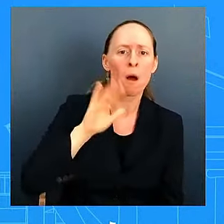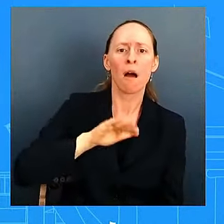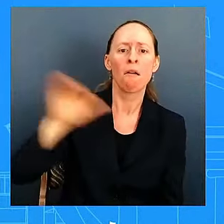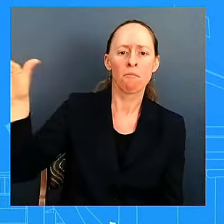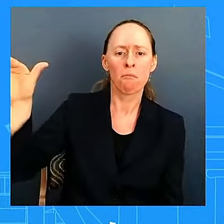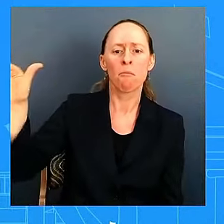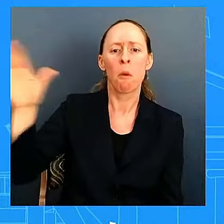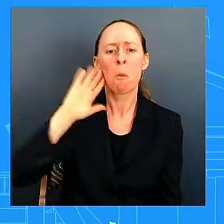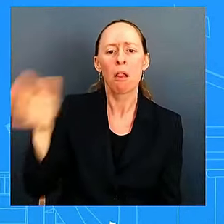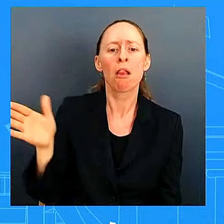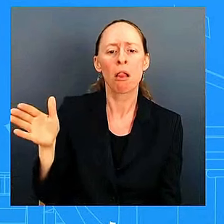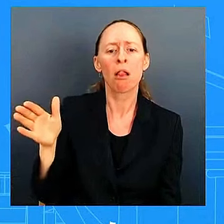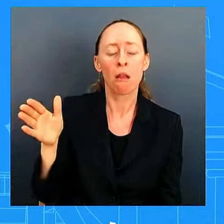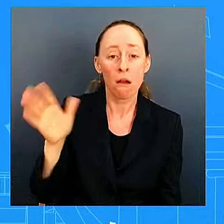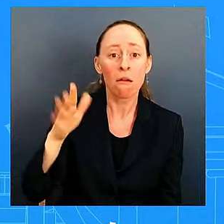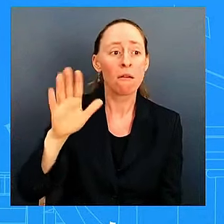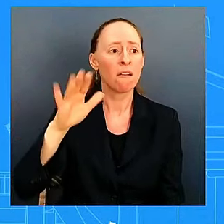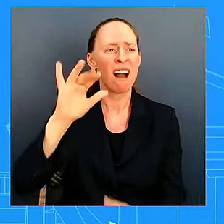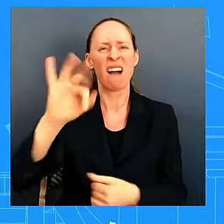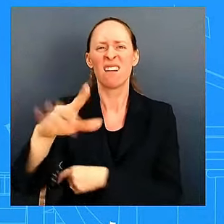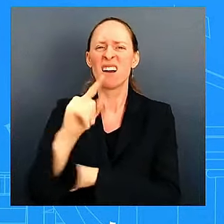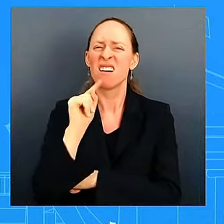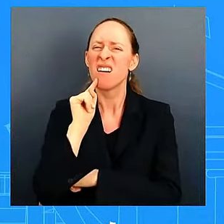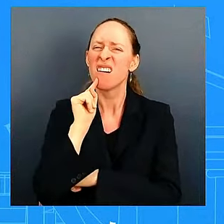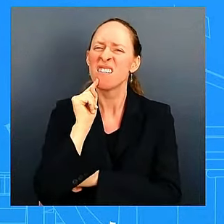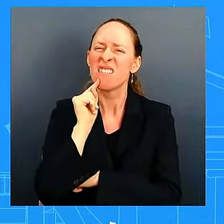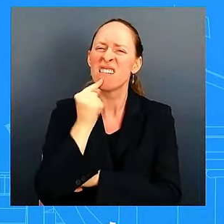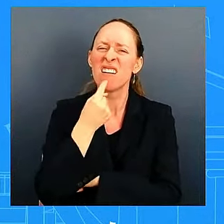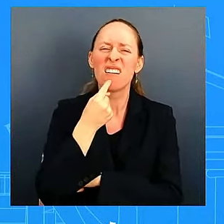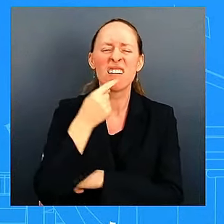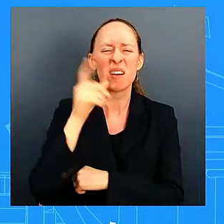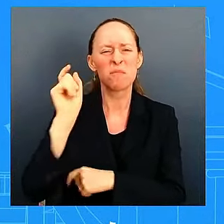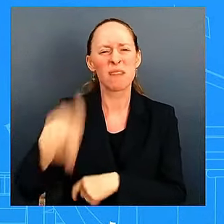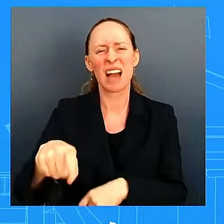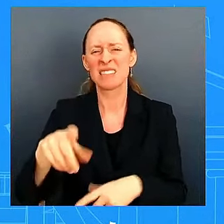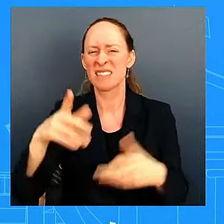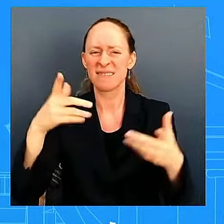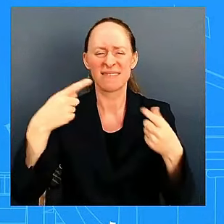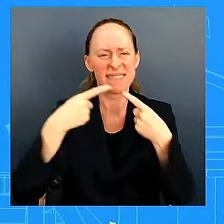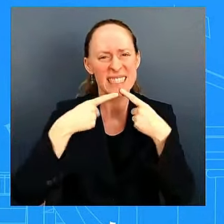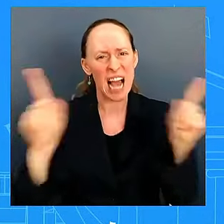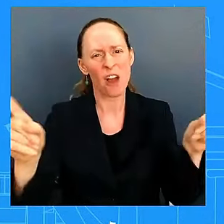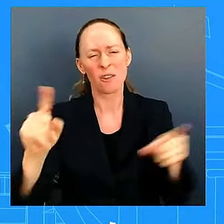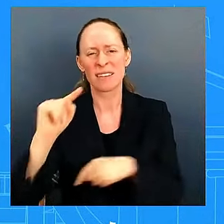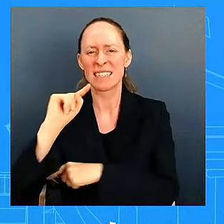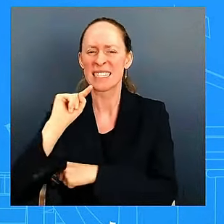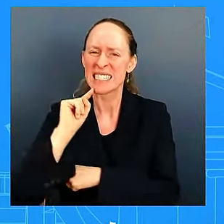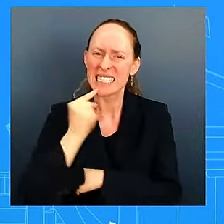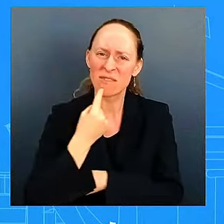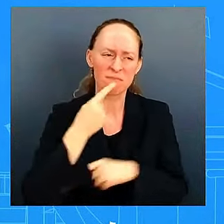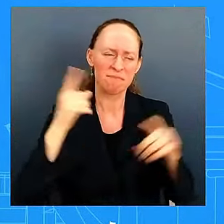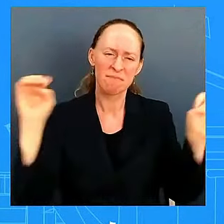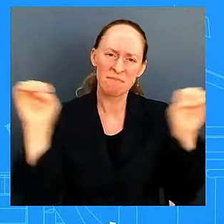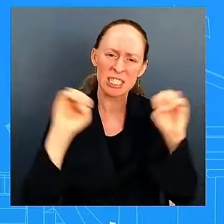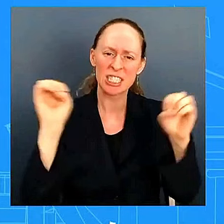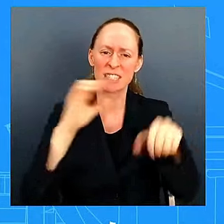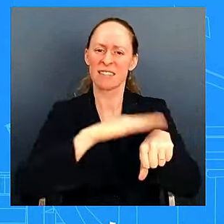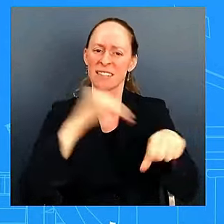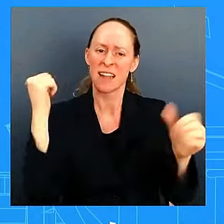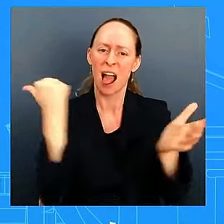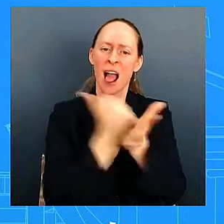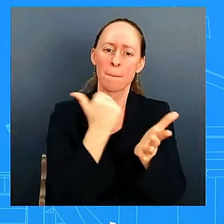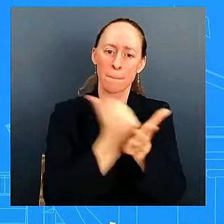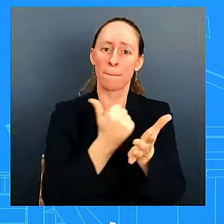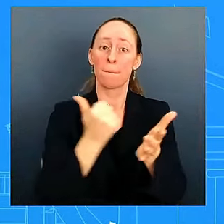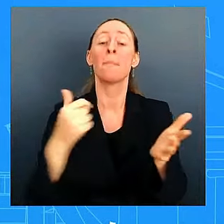that very quickly through our system and we're working very closely with every state in the impacted region and we extend a hand we work with